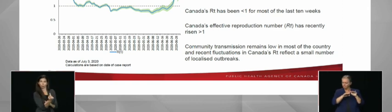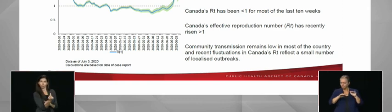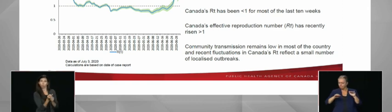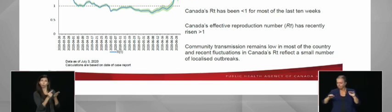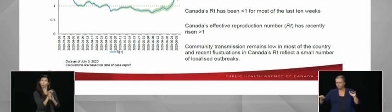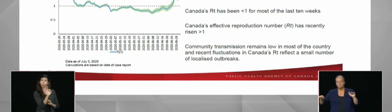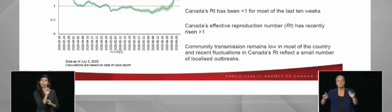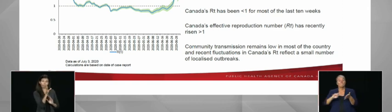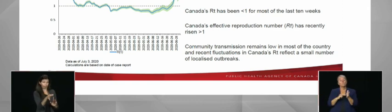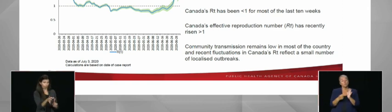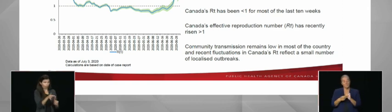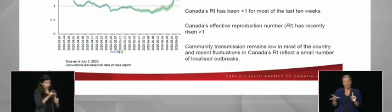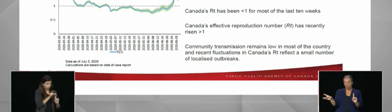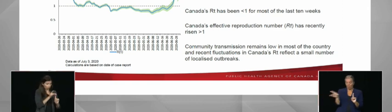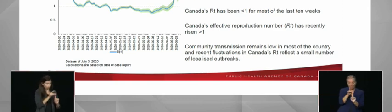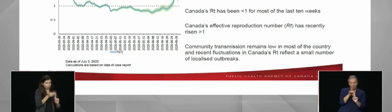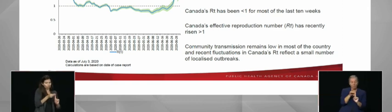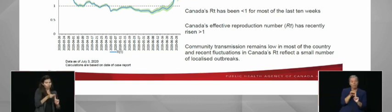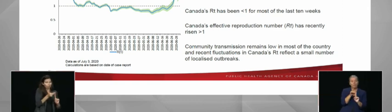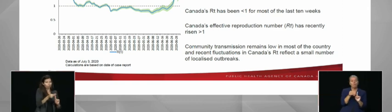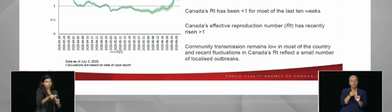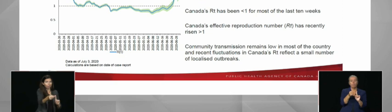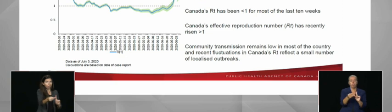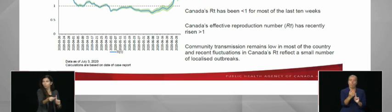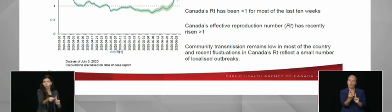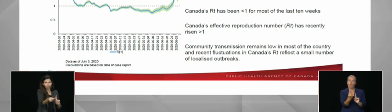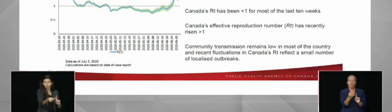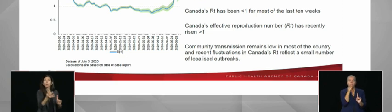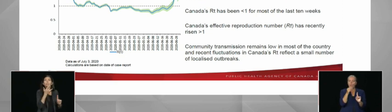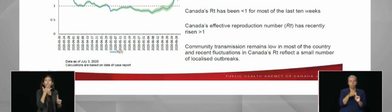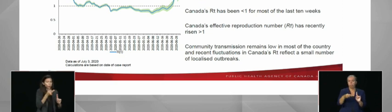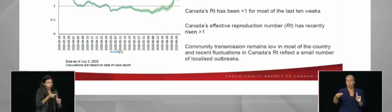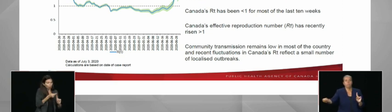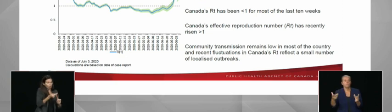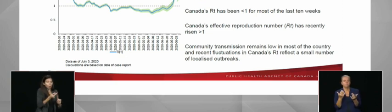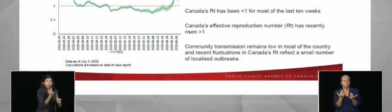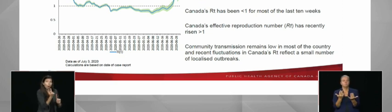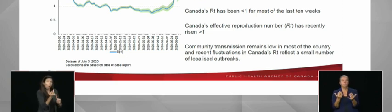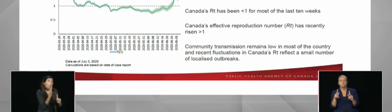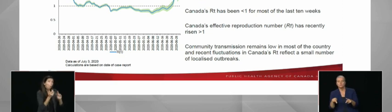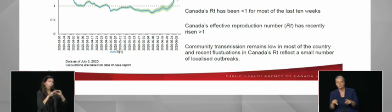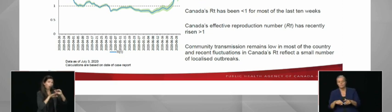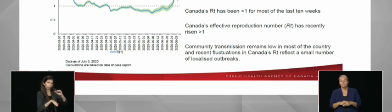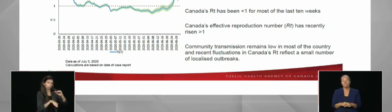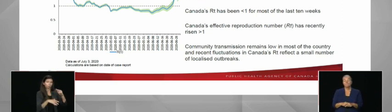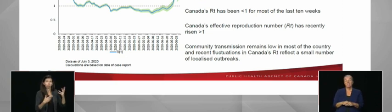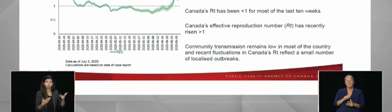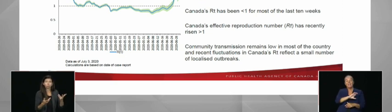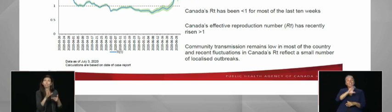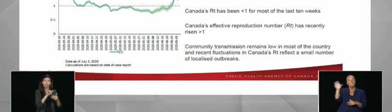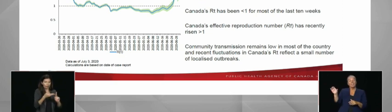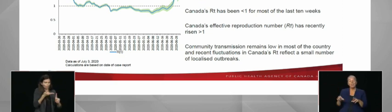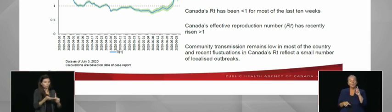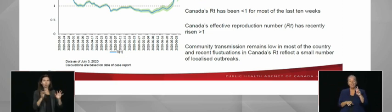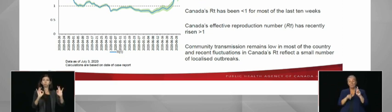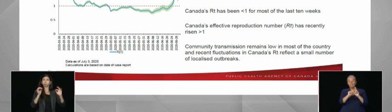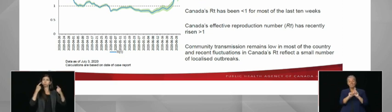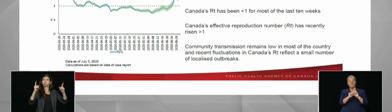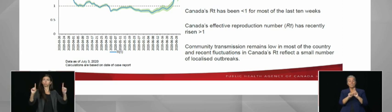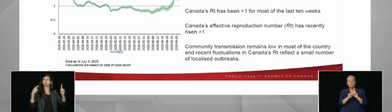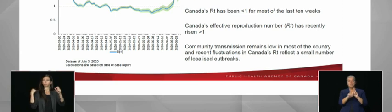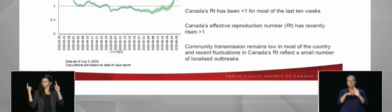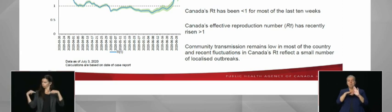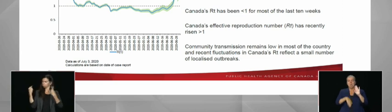Nationally, the RT for Canada has been mostly below 1 for more than 10 weeks, which is good news. However, in recent weeks,